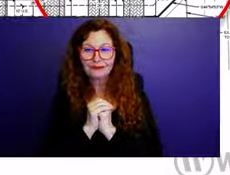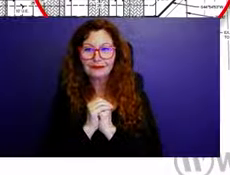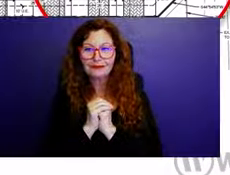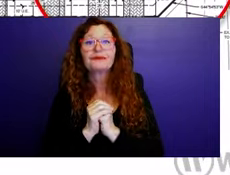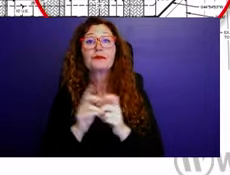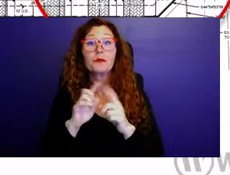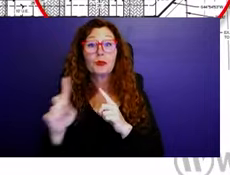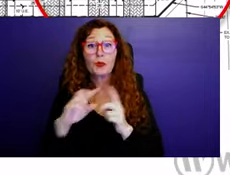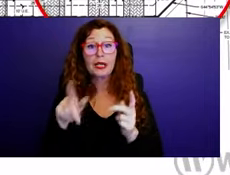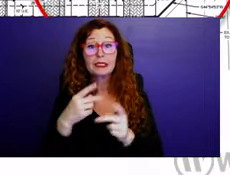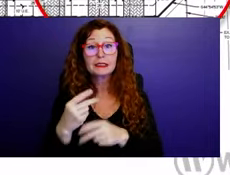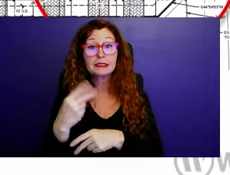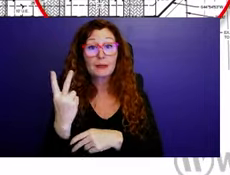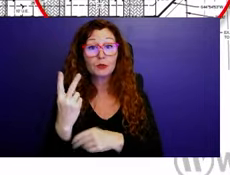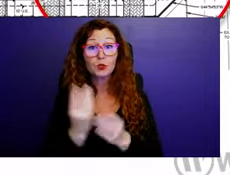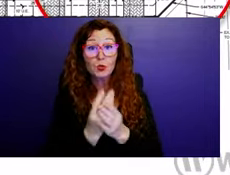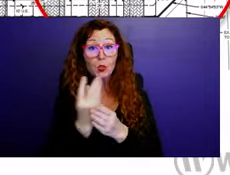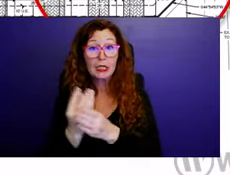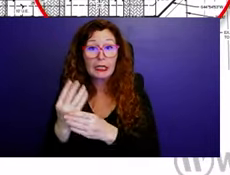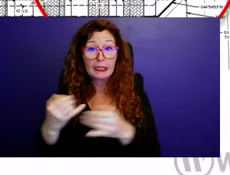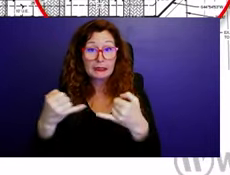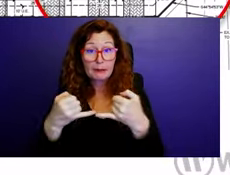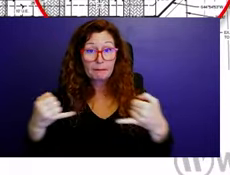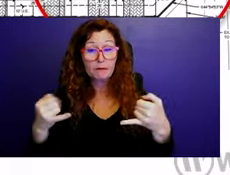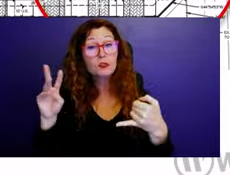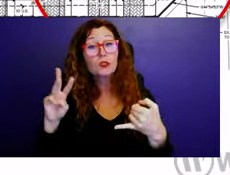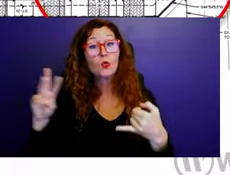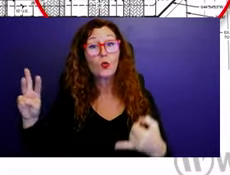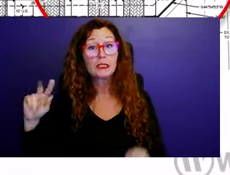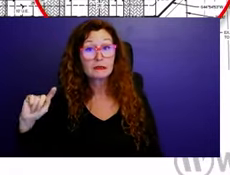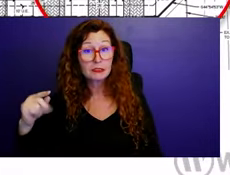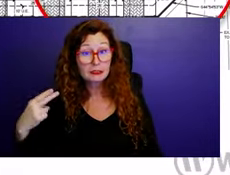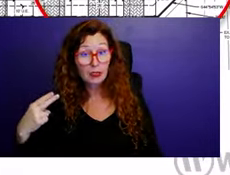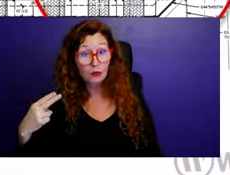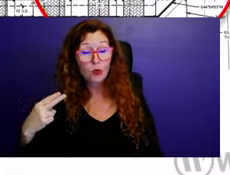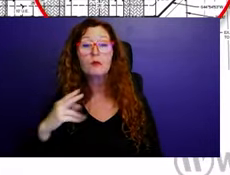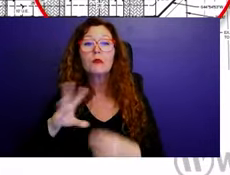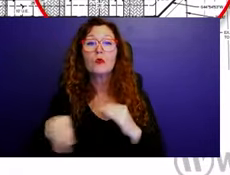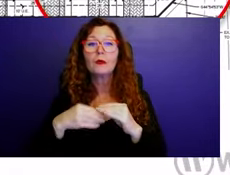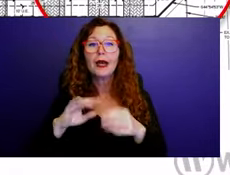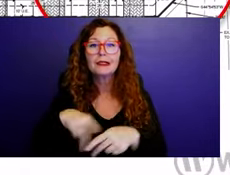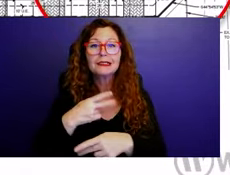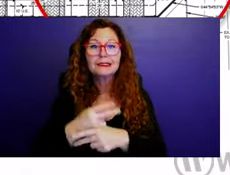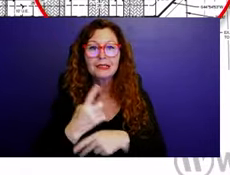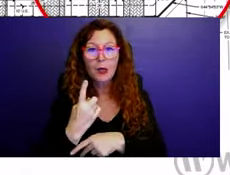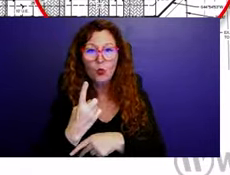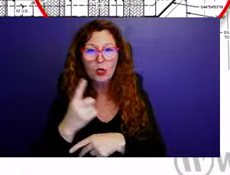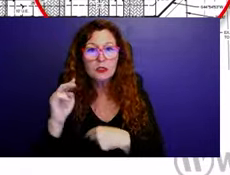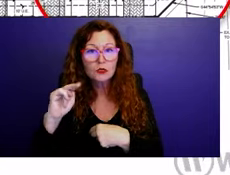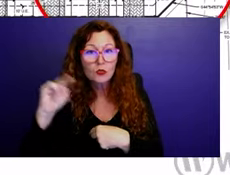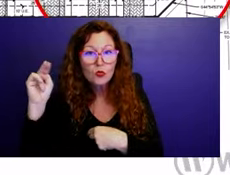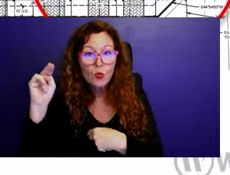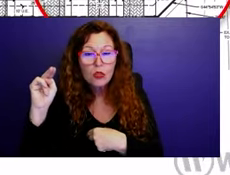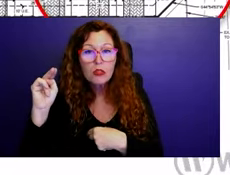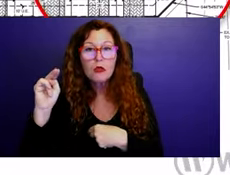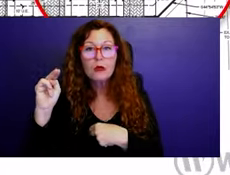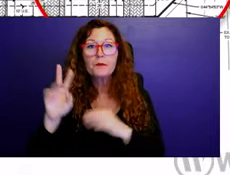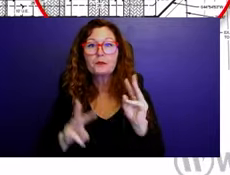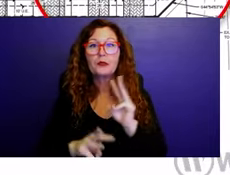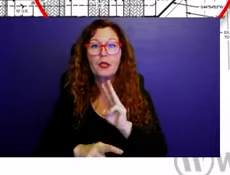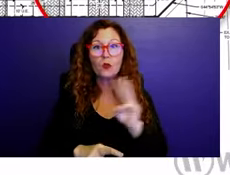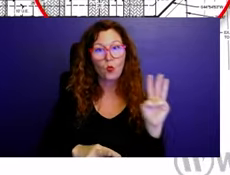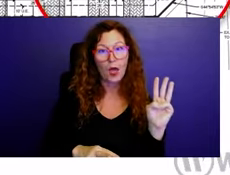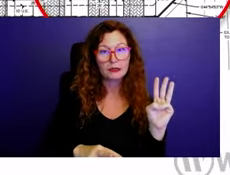west of the townhomes. We added a type one landscape buffer to the north and west of those single family homes that abut